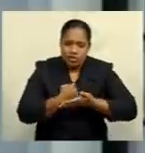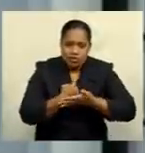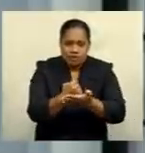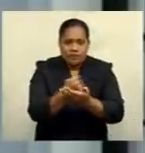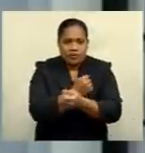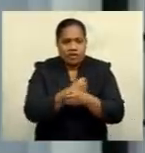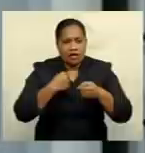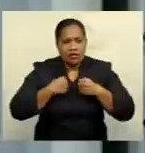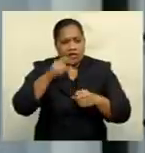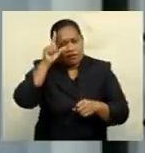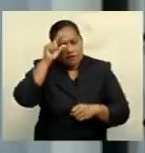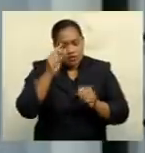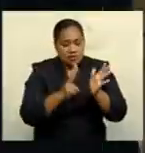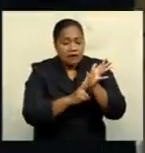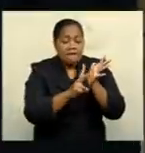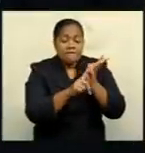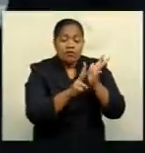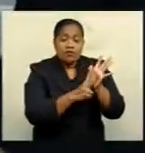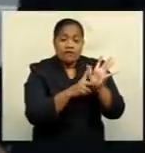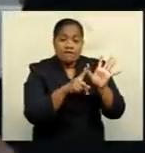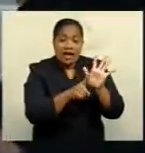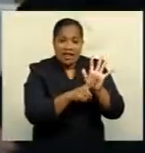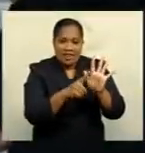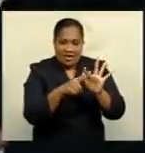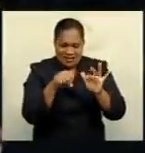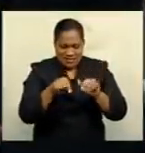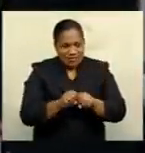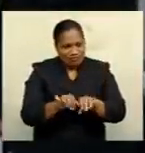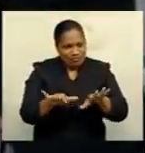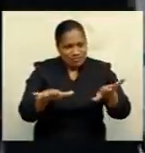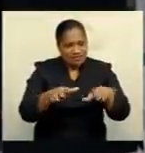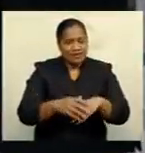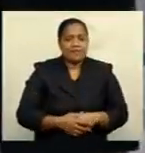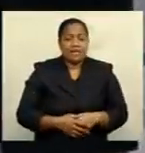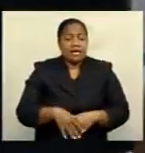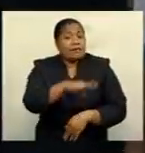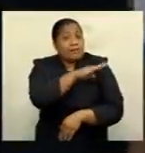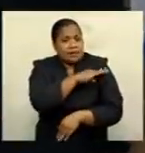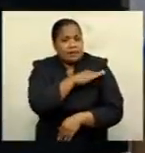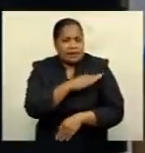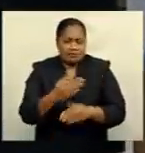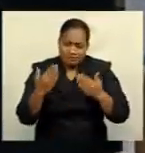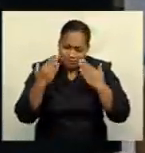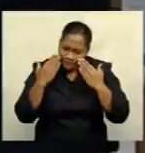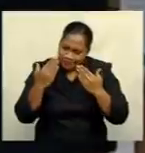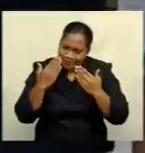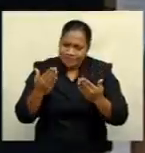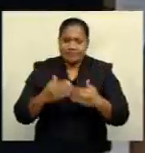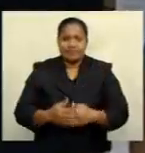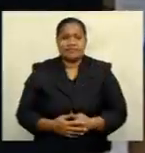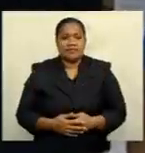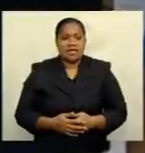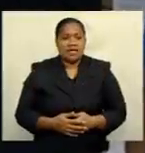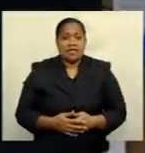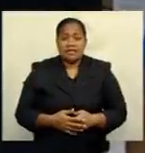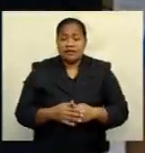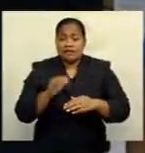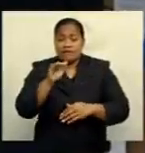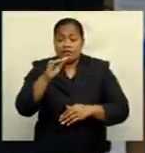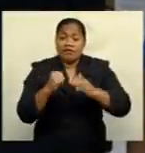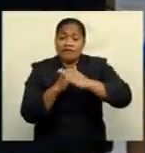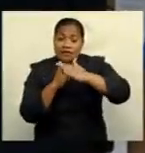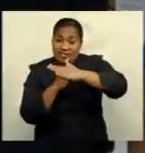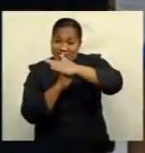and Vavale overcome this outbreak. Baini Murama has also acknowledged the reach for your future foundation based in Australia and